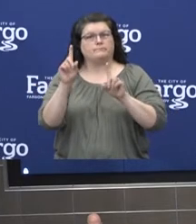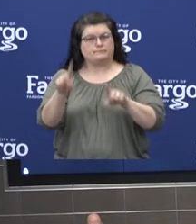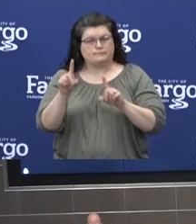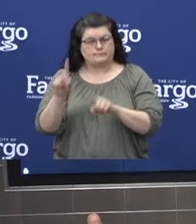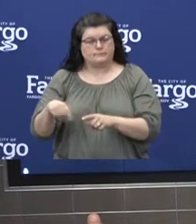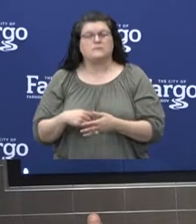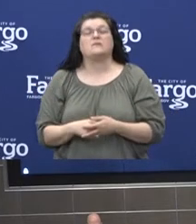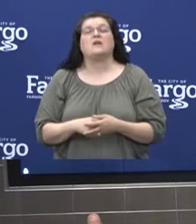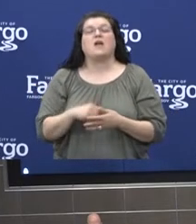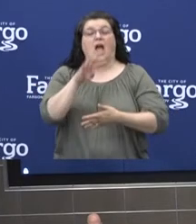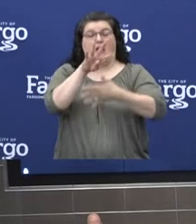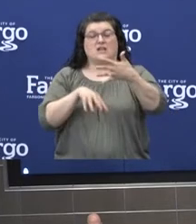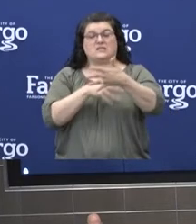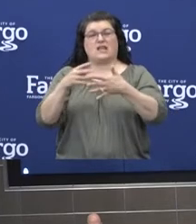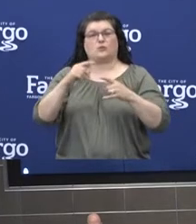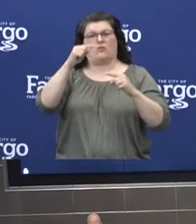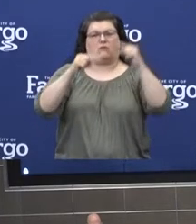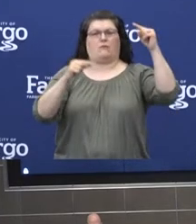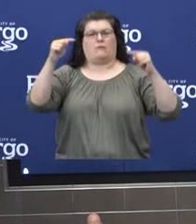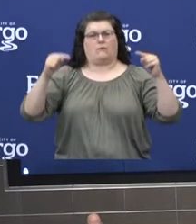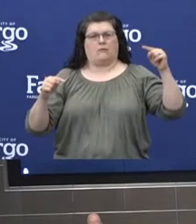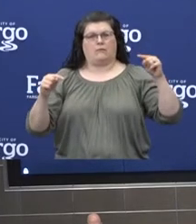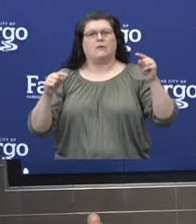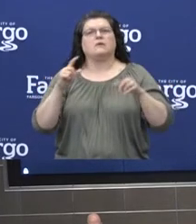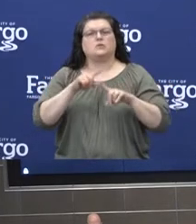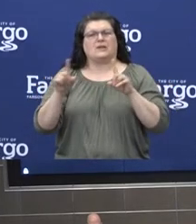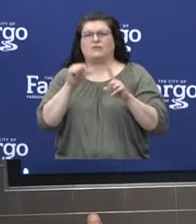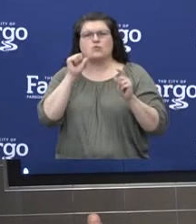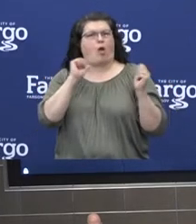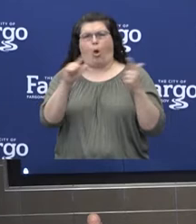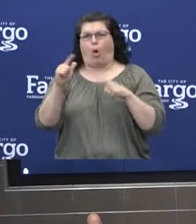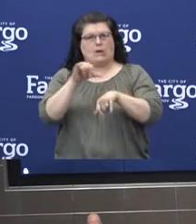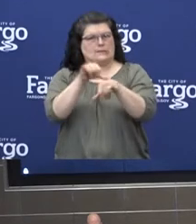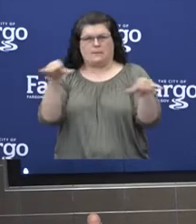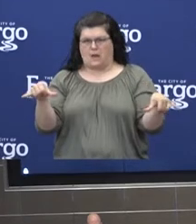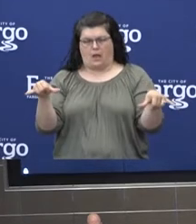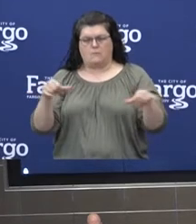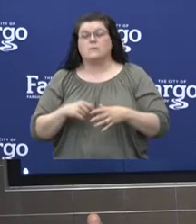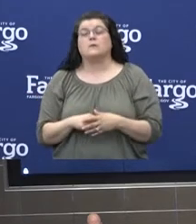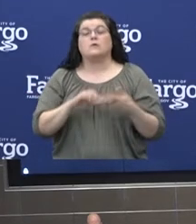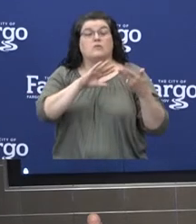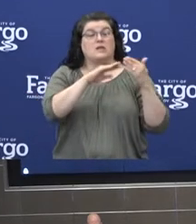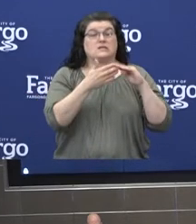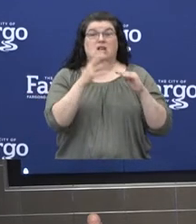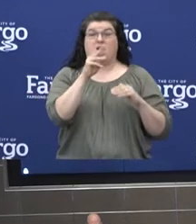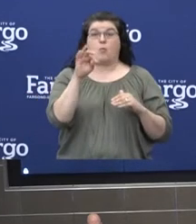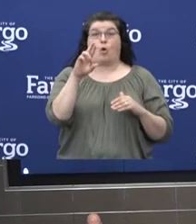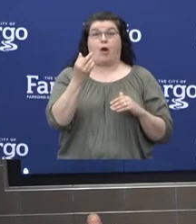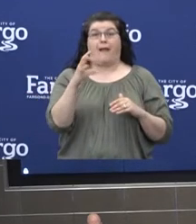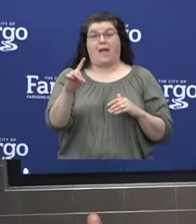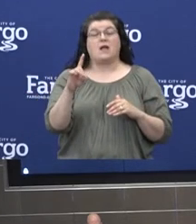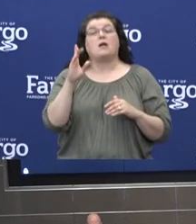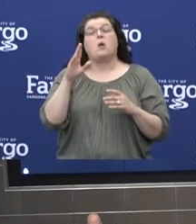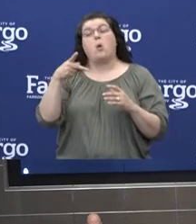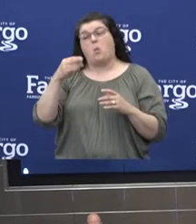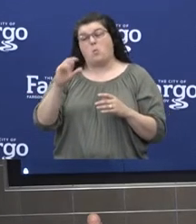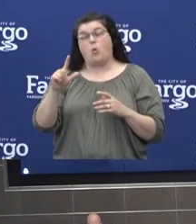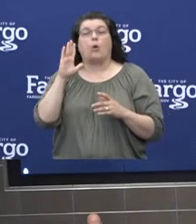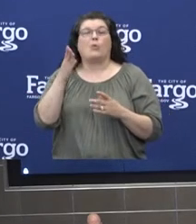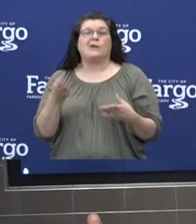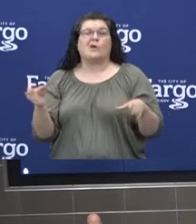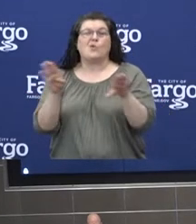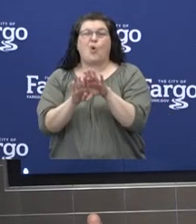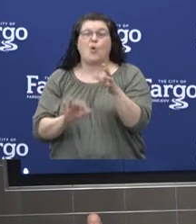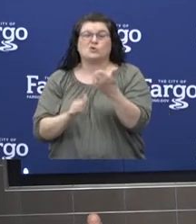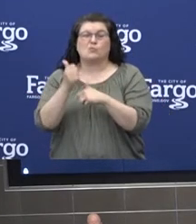swim schedules, and social distancing capabilities. The City of Moorhead will have pools that will be closed most of the summer, if not all